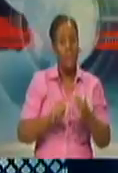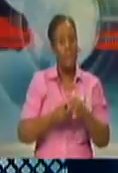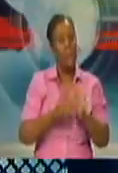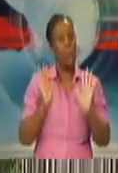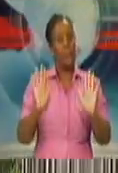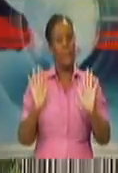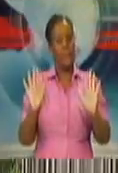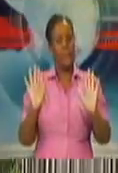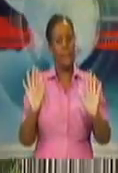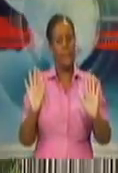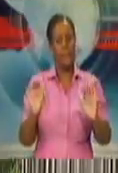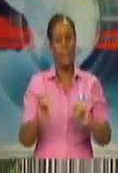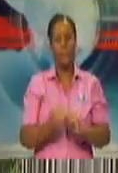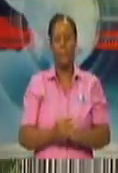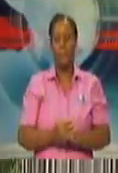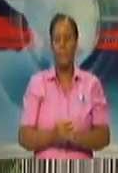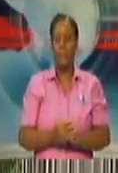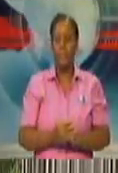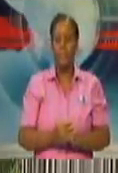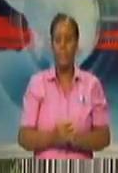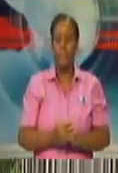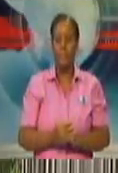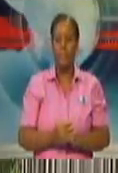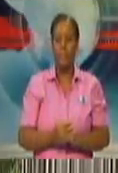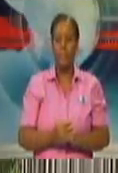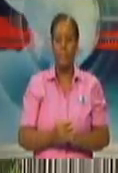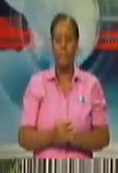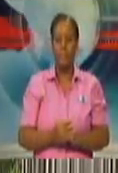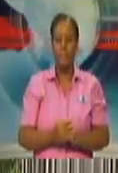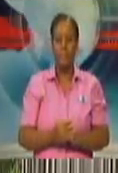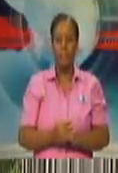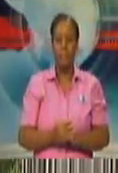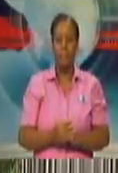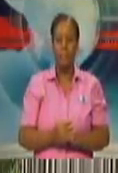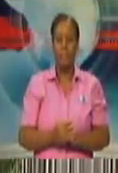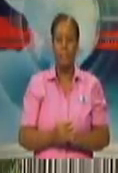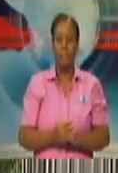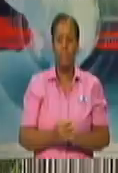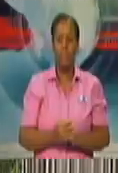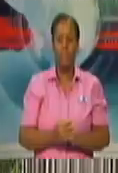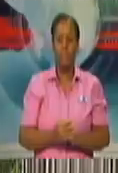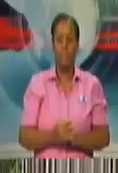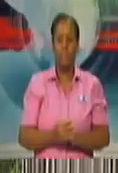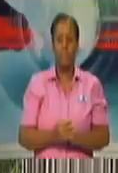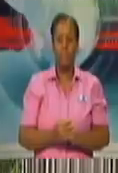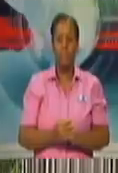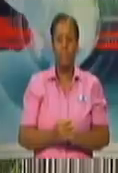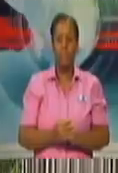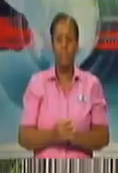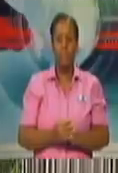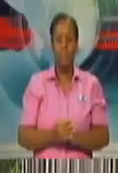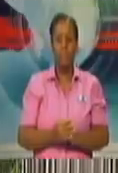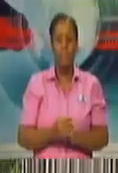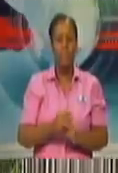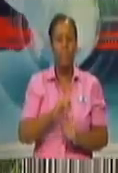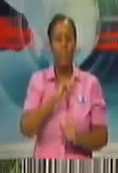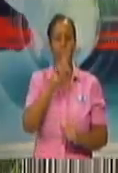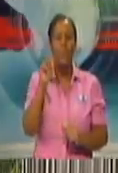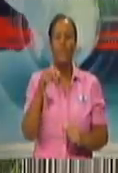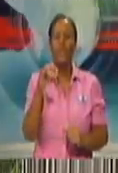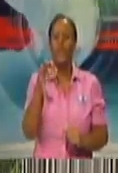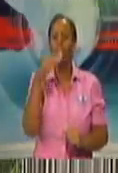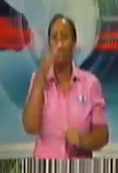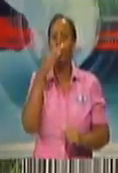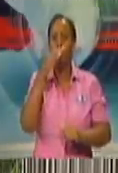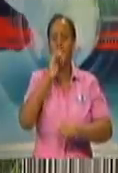Thank you, Dr. Prasram, Minister Gopi-Skool. Thank you very much, Overshi. So, you questioned food stability. Yes, I had